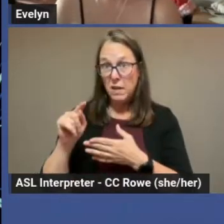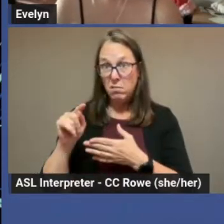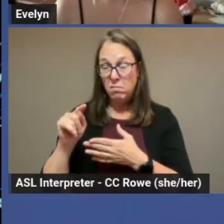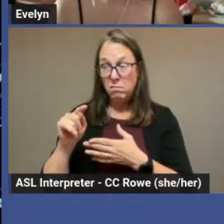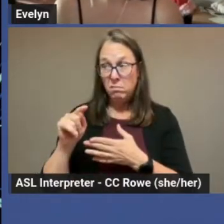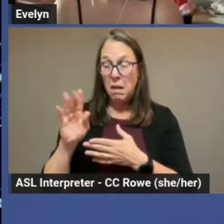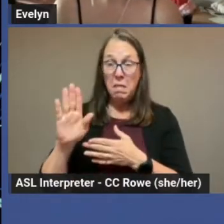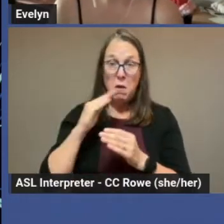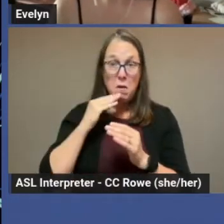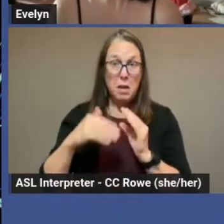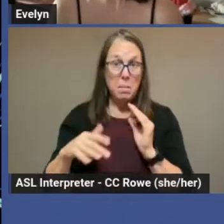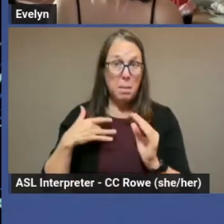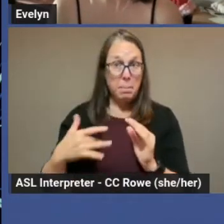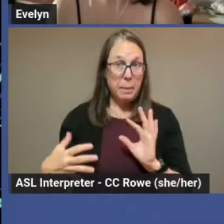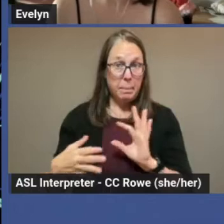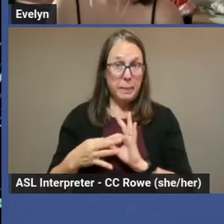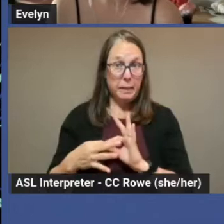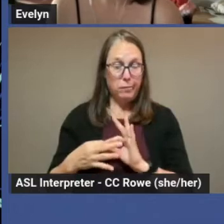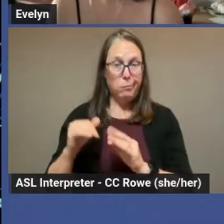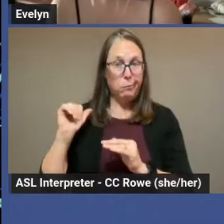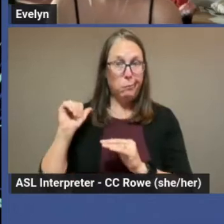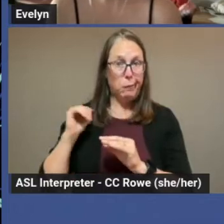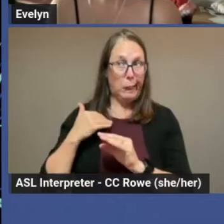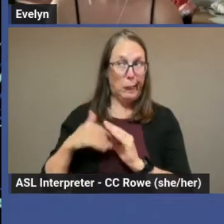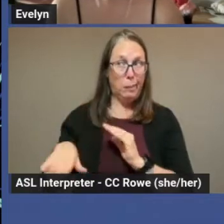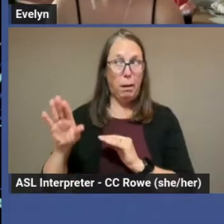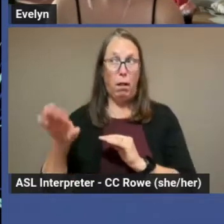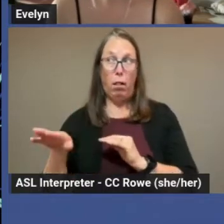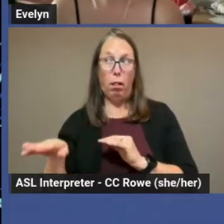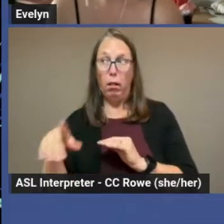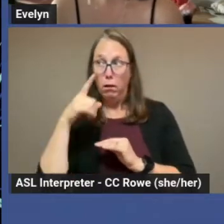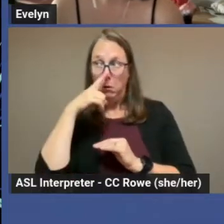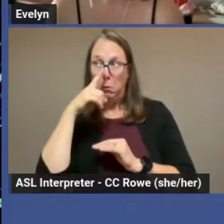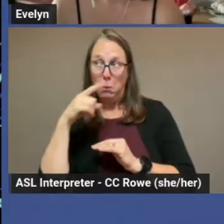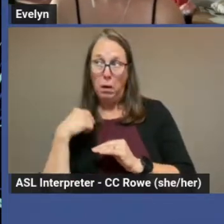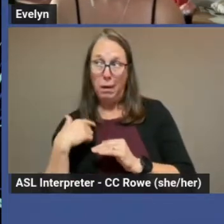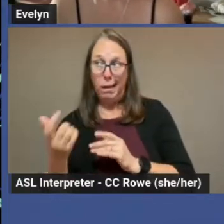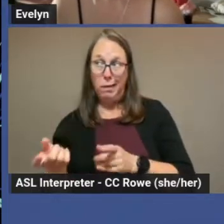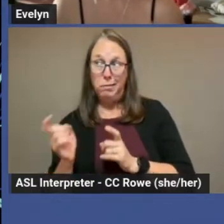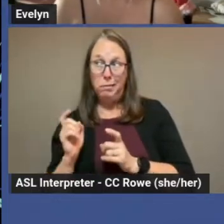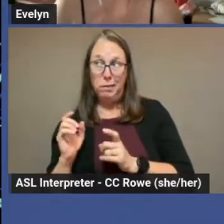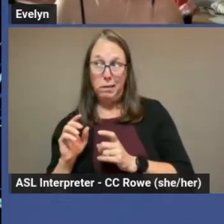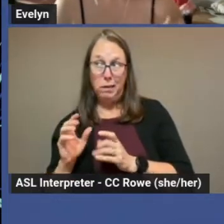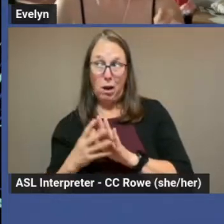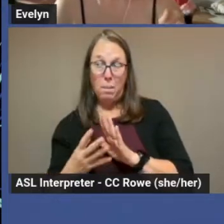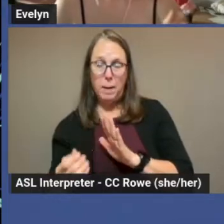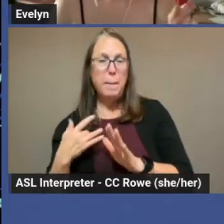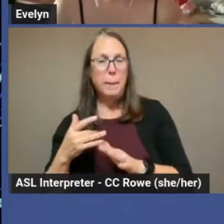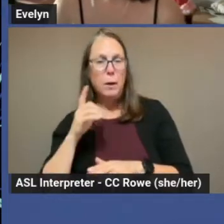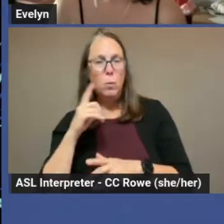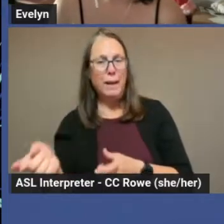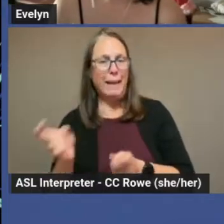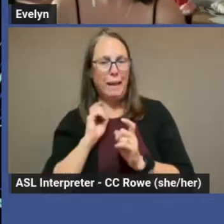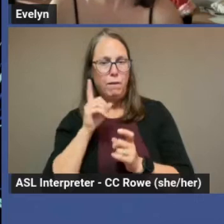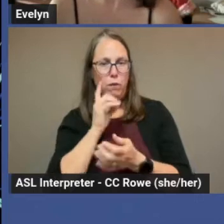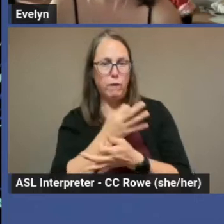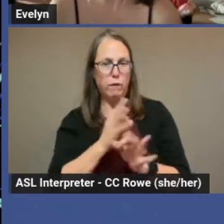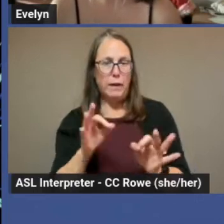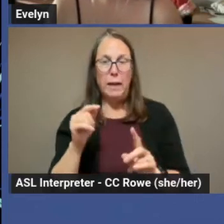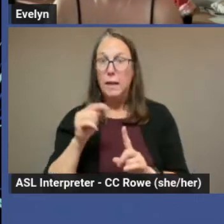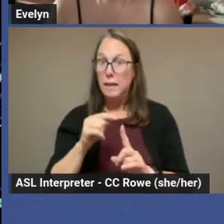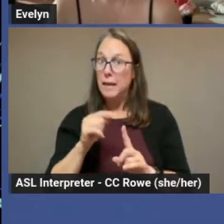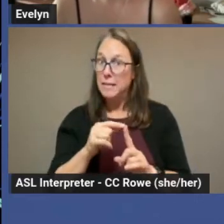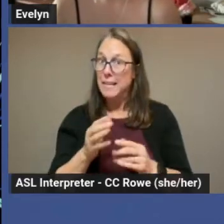email will usually be linked, email them for a copy, and they will be happy to give it to you for free. So this is a workaround to